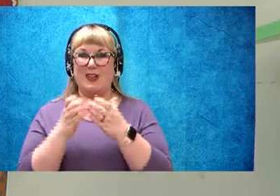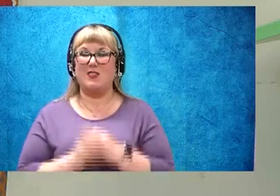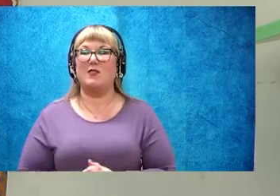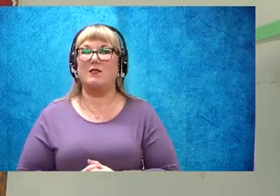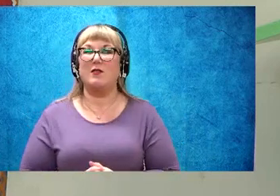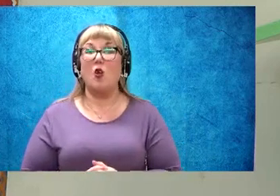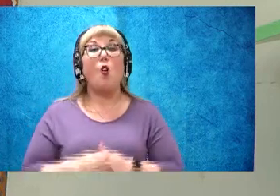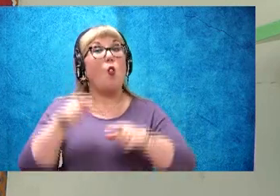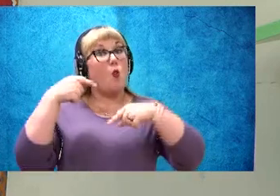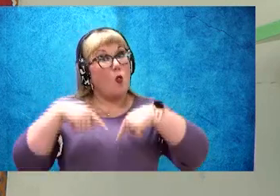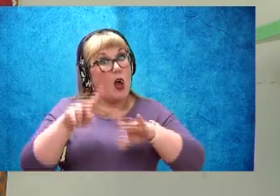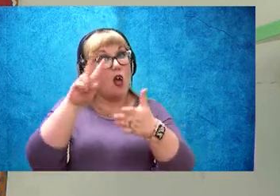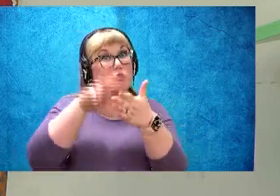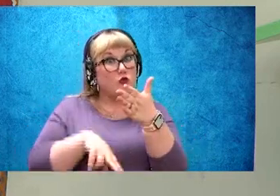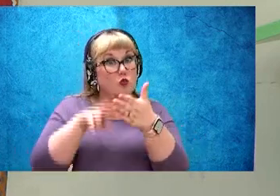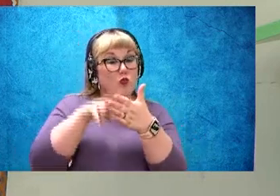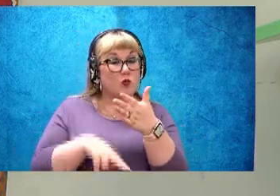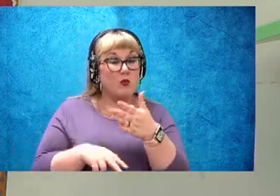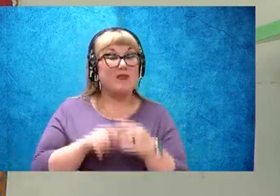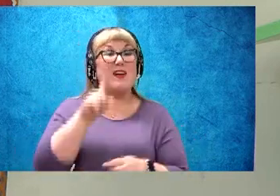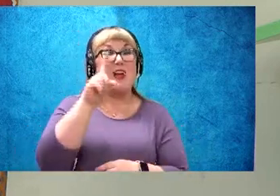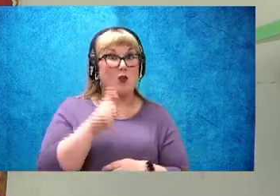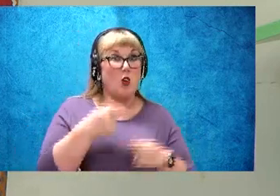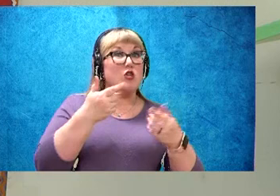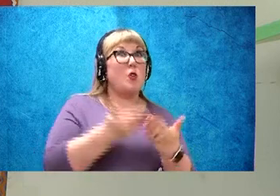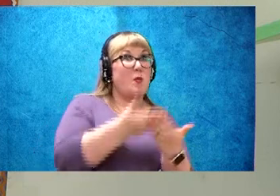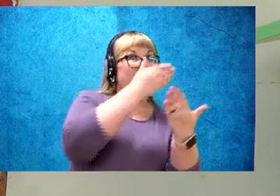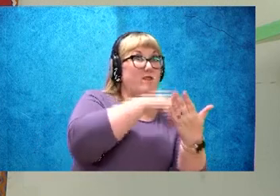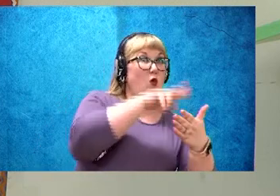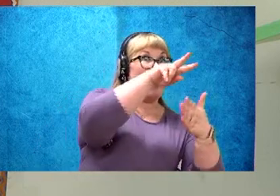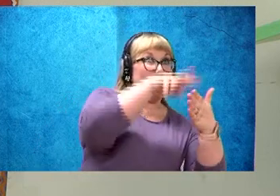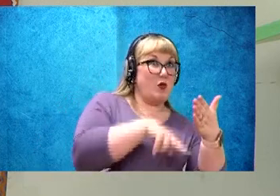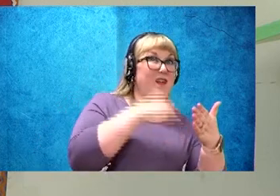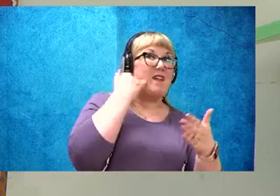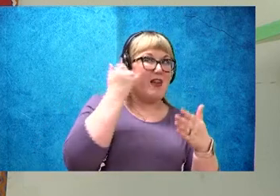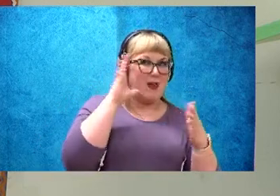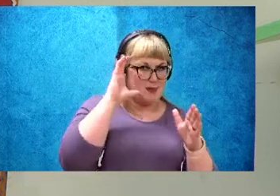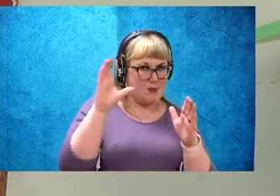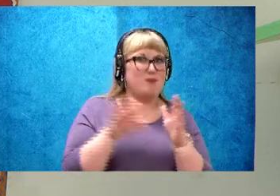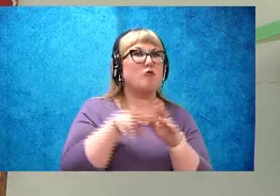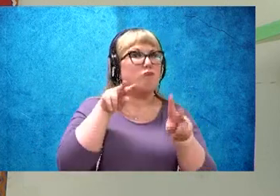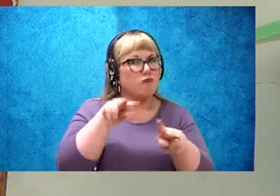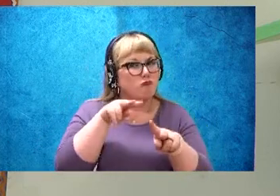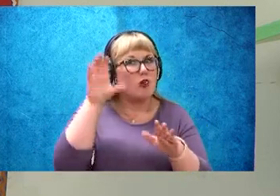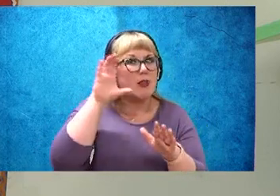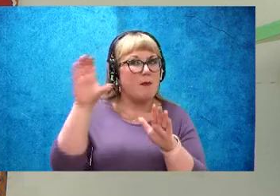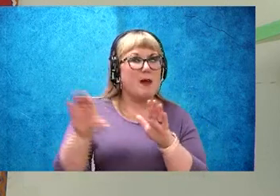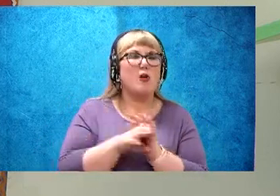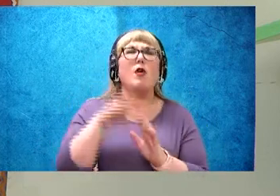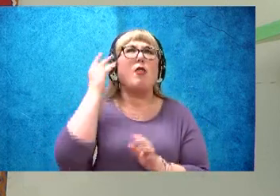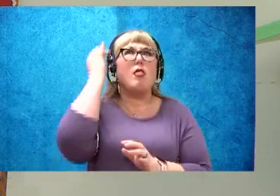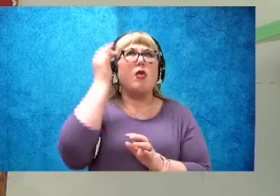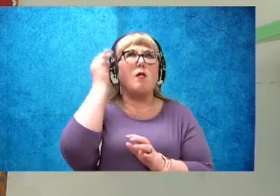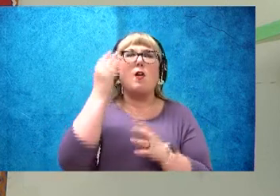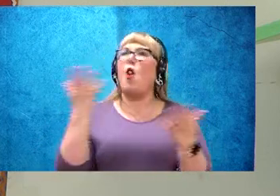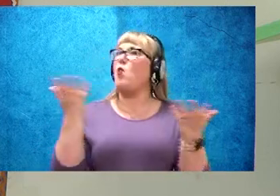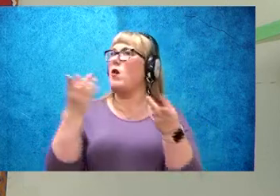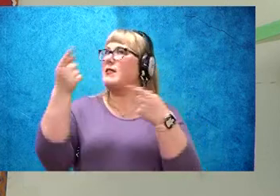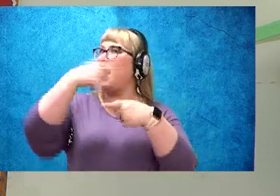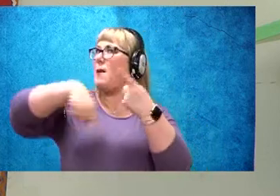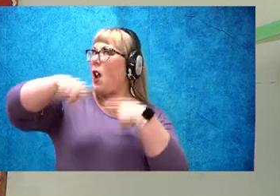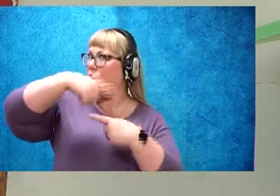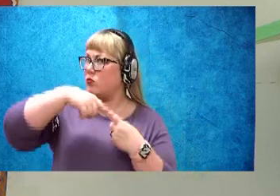ask questions before you read. Look at the title. If it has pictures, look at the pictures. Start thinking about what is the text about.